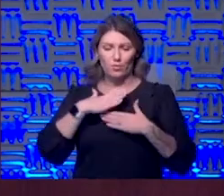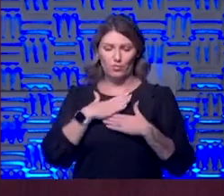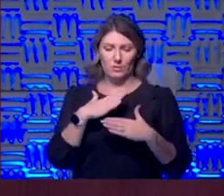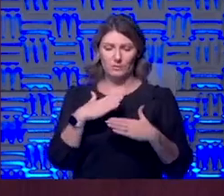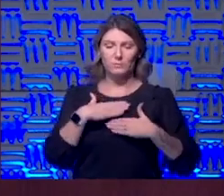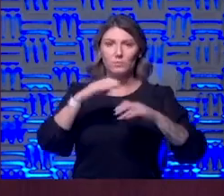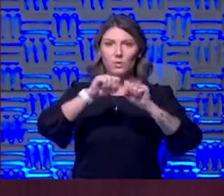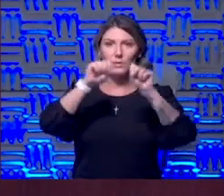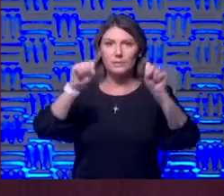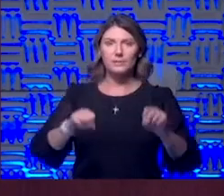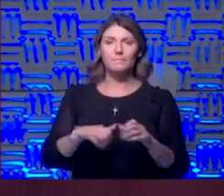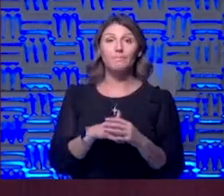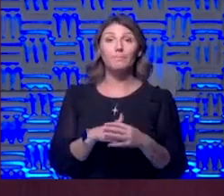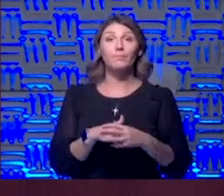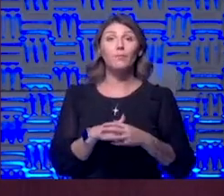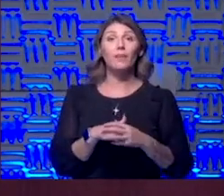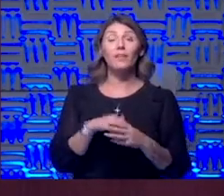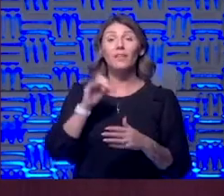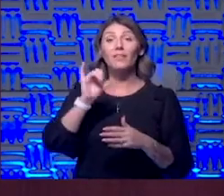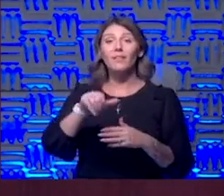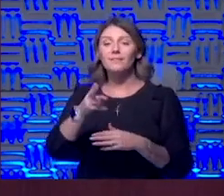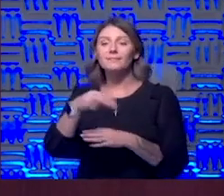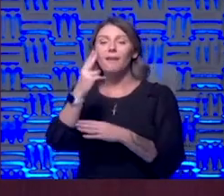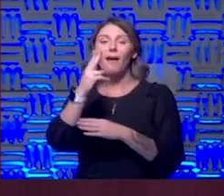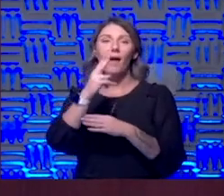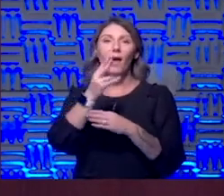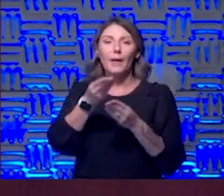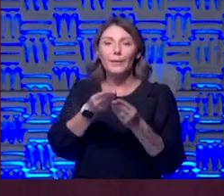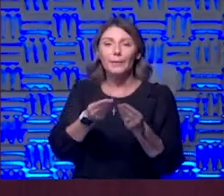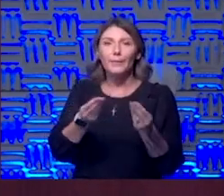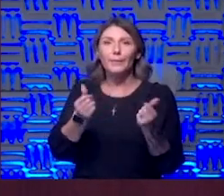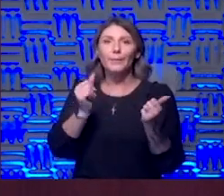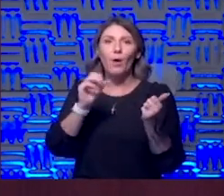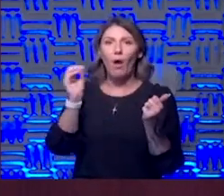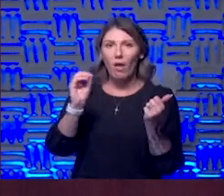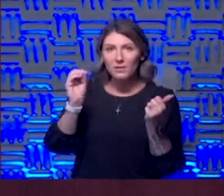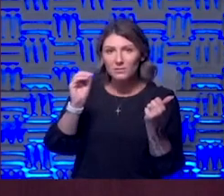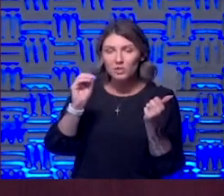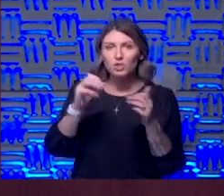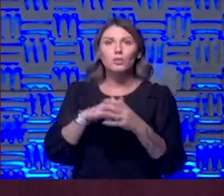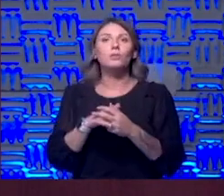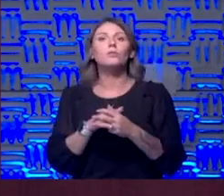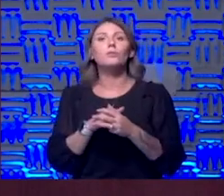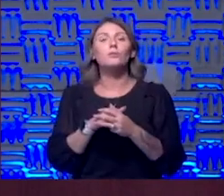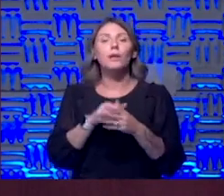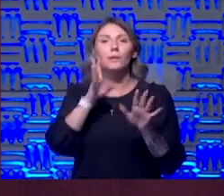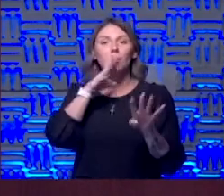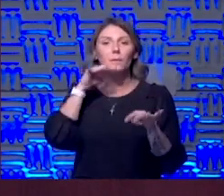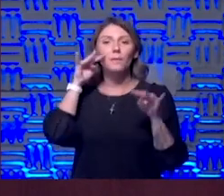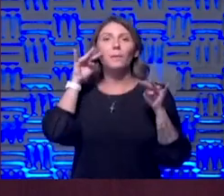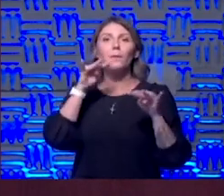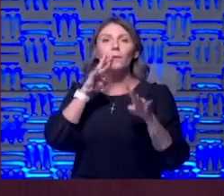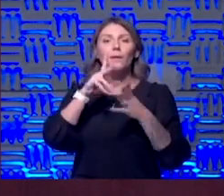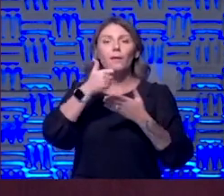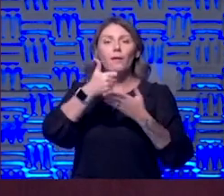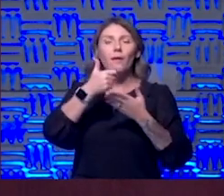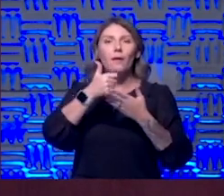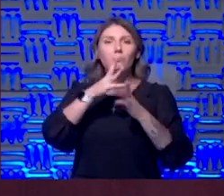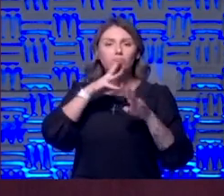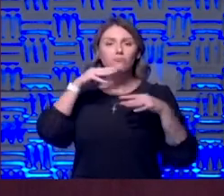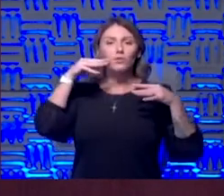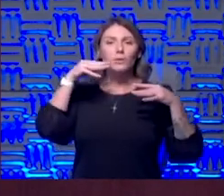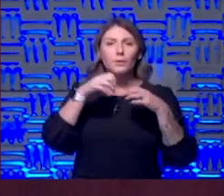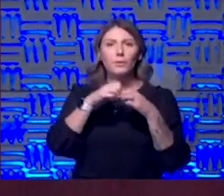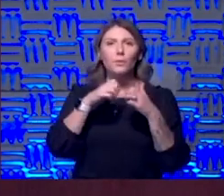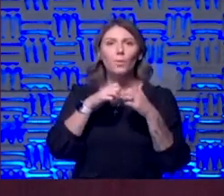system and that's high flow oxygen in and other ways of trying to help you breathe with a decrease